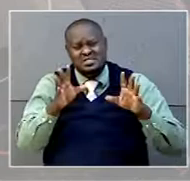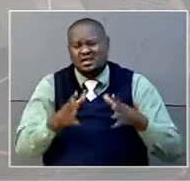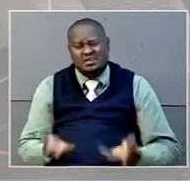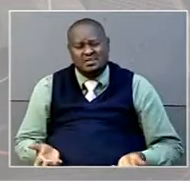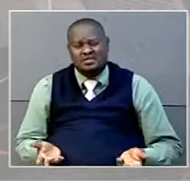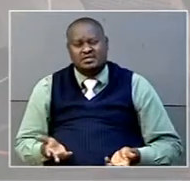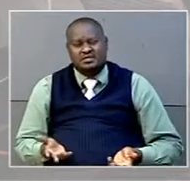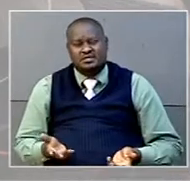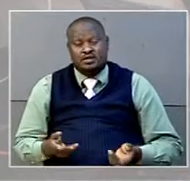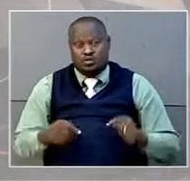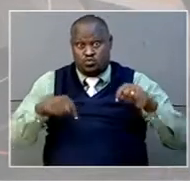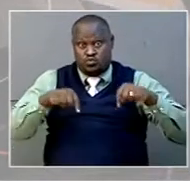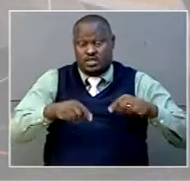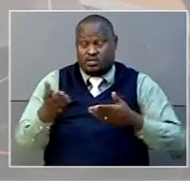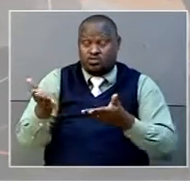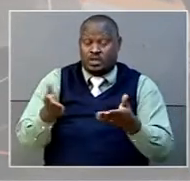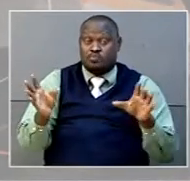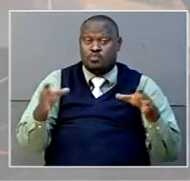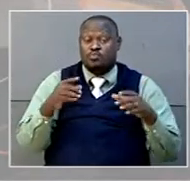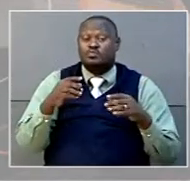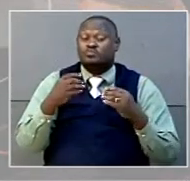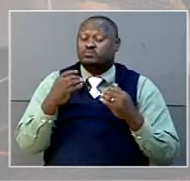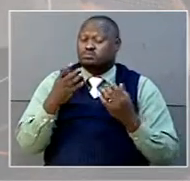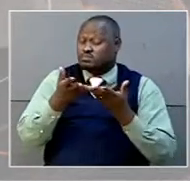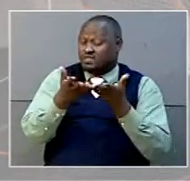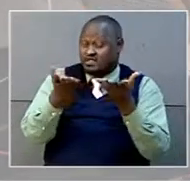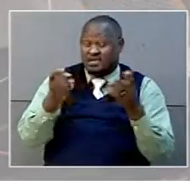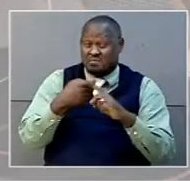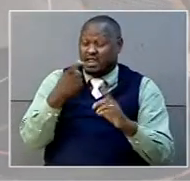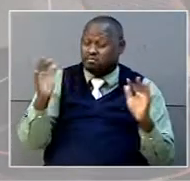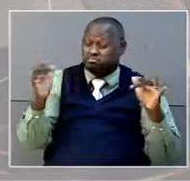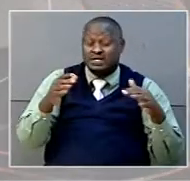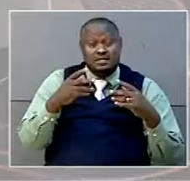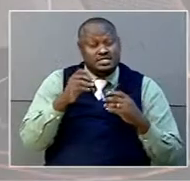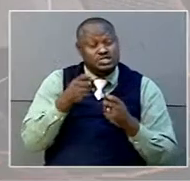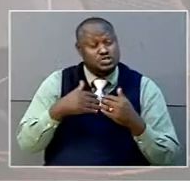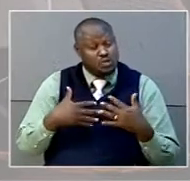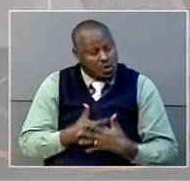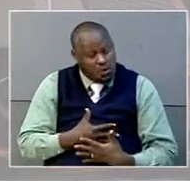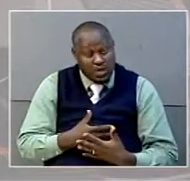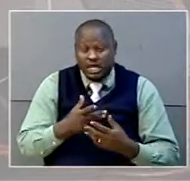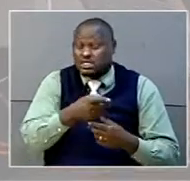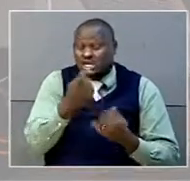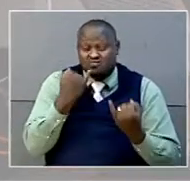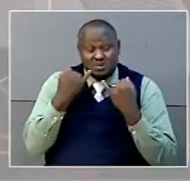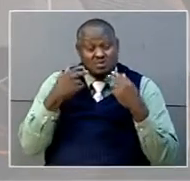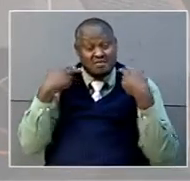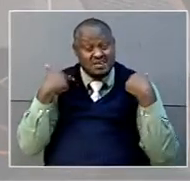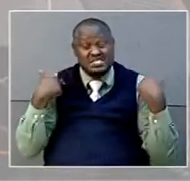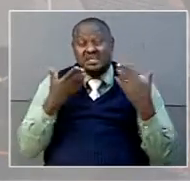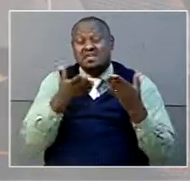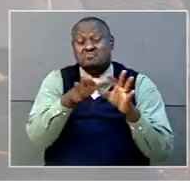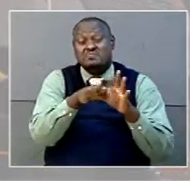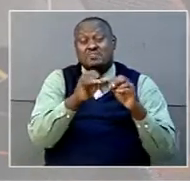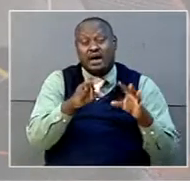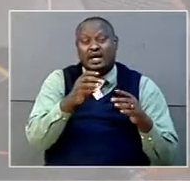information officers here in Kampala, the minister learned with shock that most of the information officers are not on Twitter or Facebook.